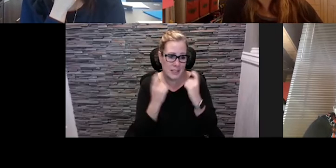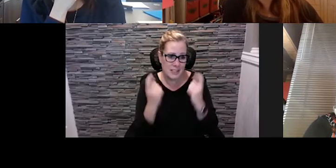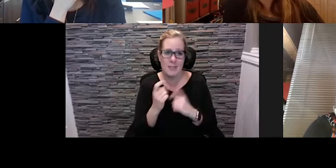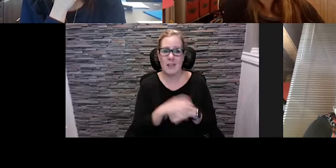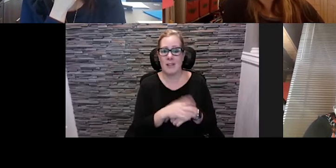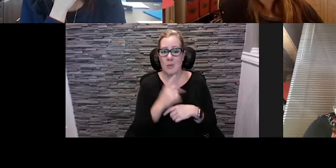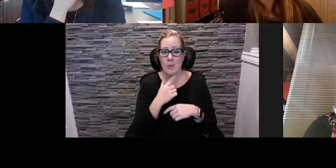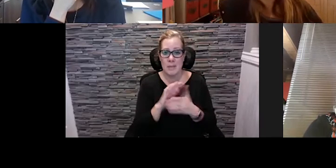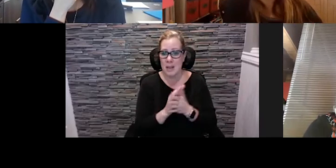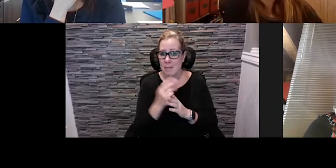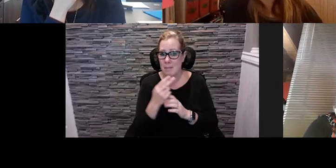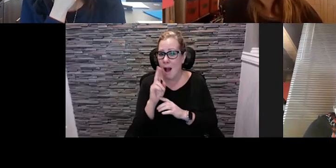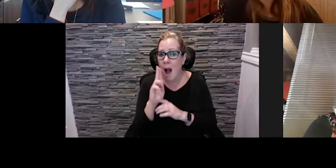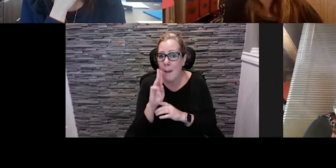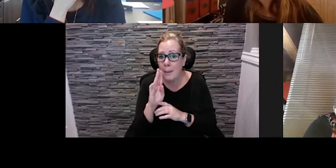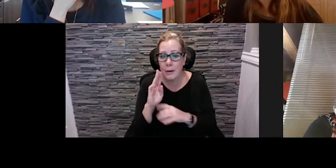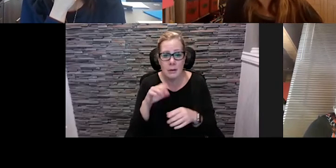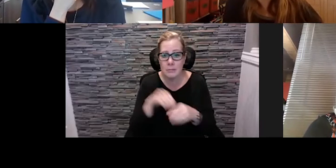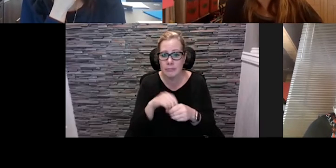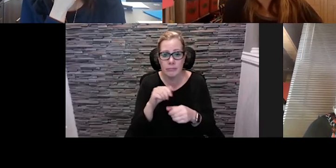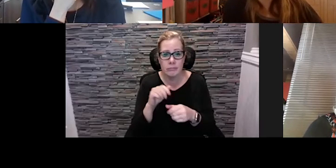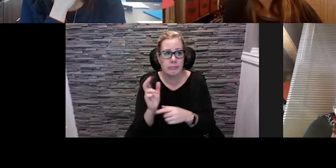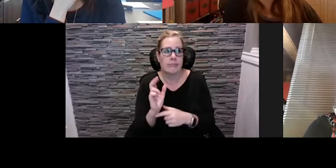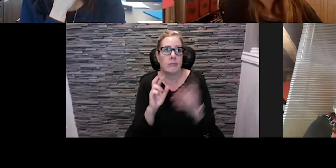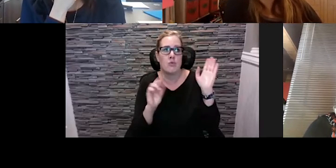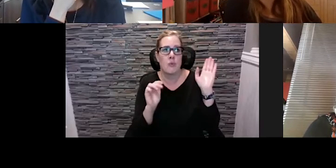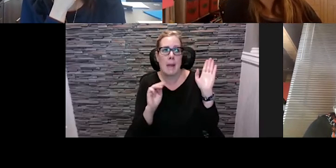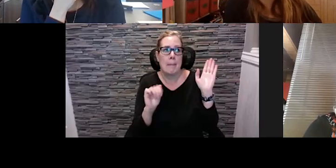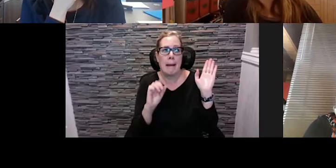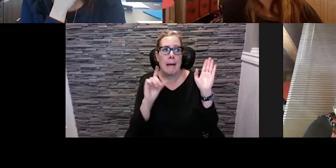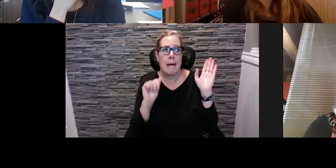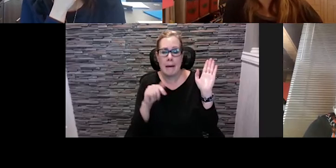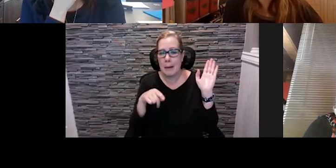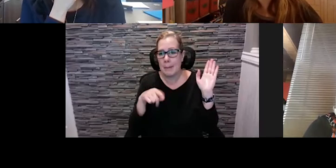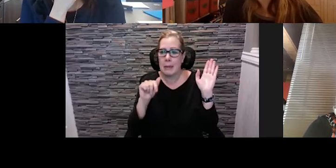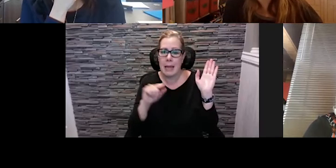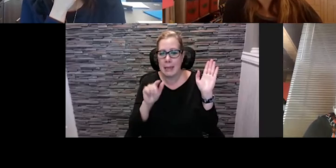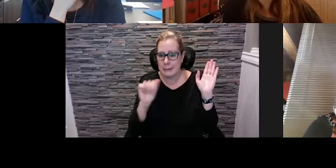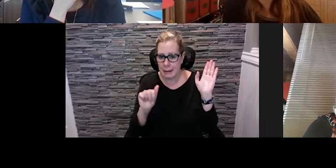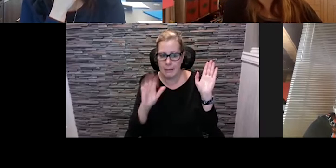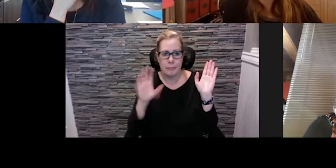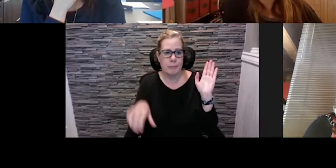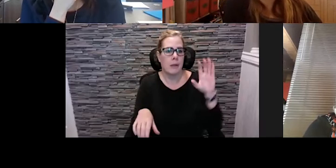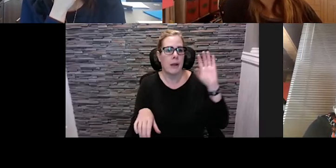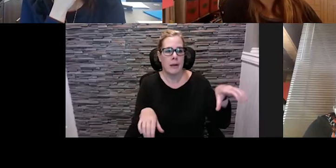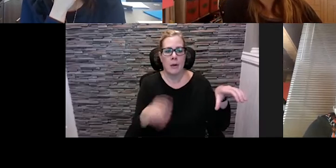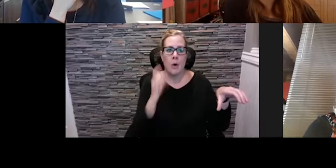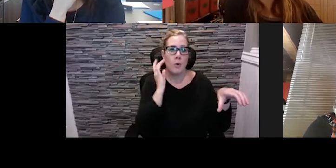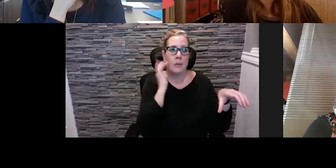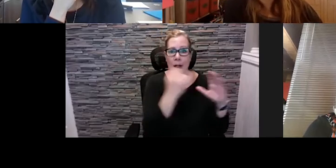could be a hub at say the calgary um ramada plaza property and also be a hub at hotel arts